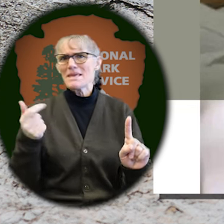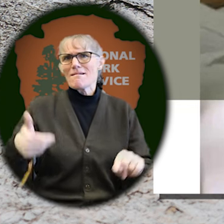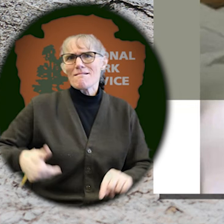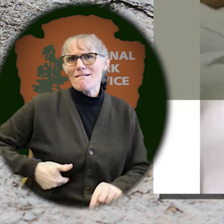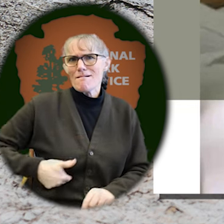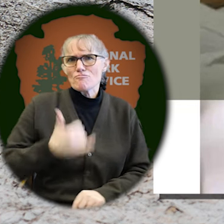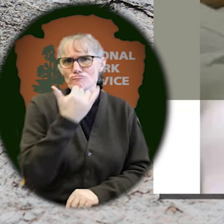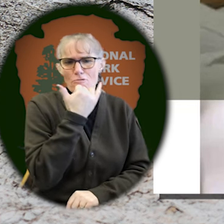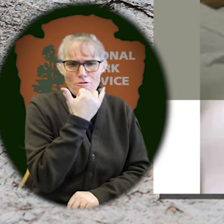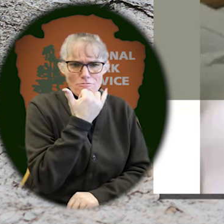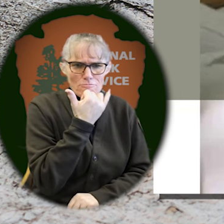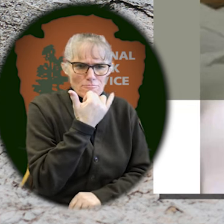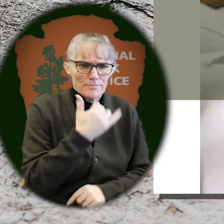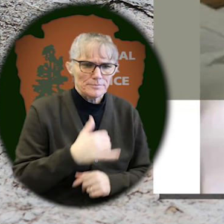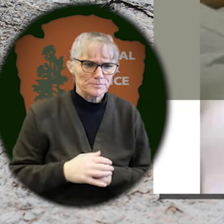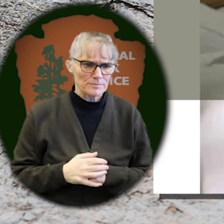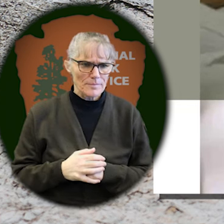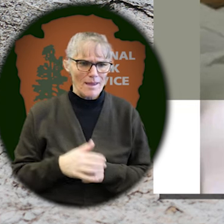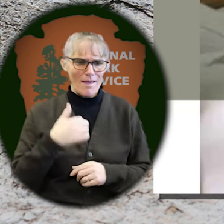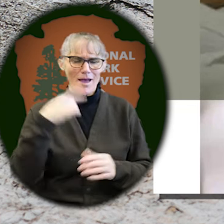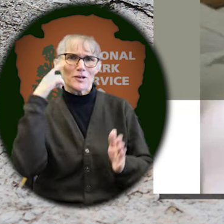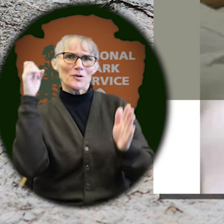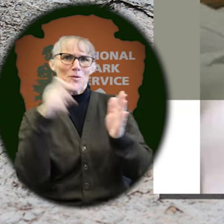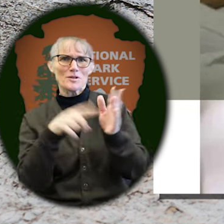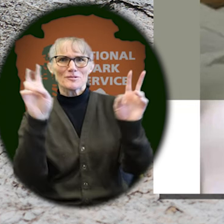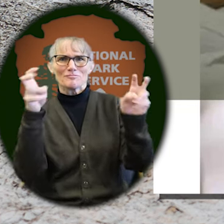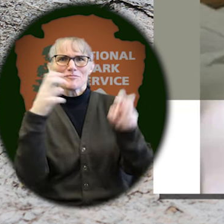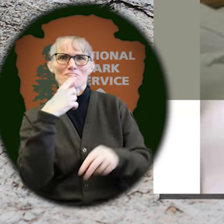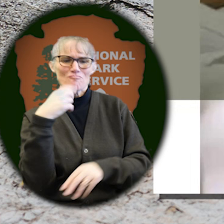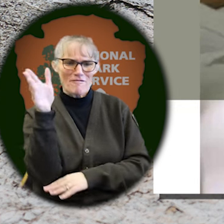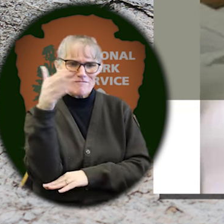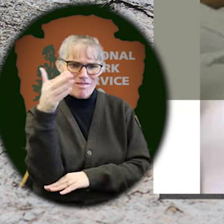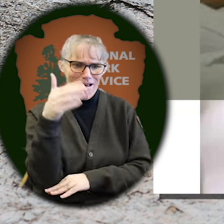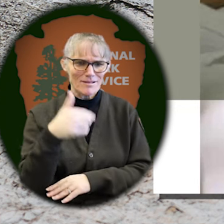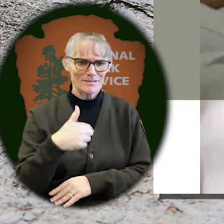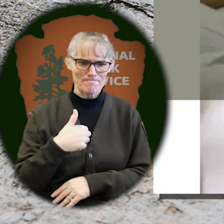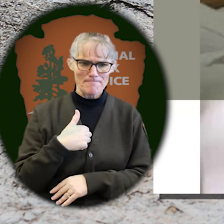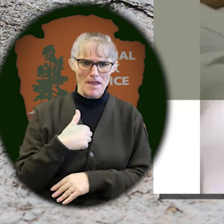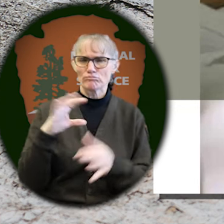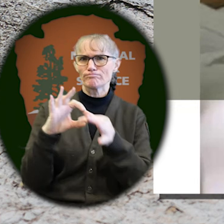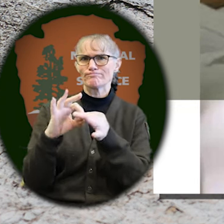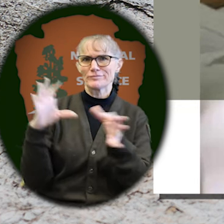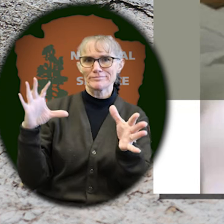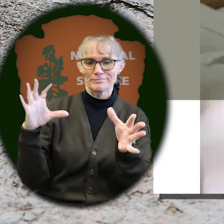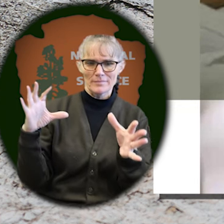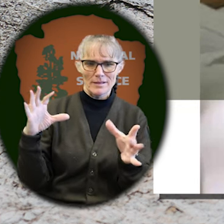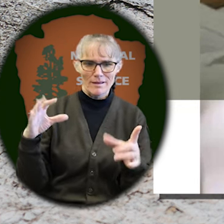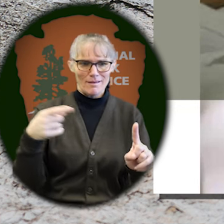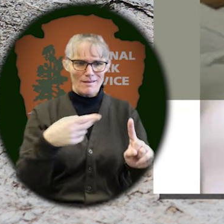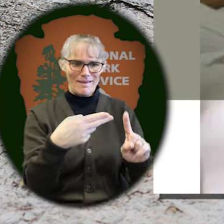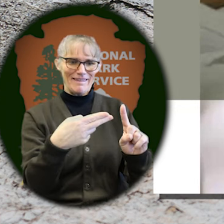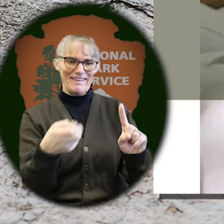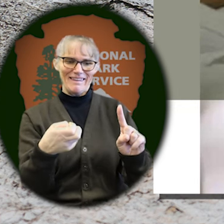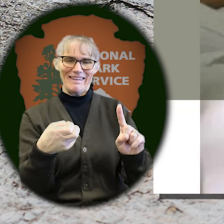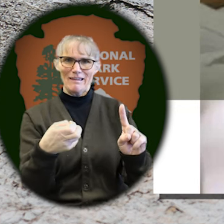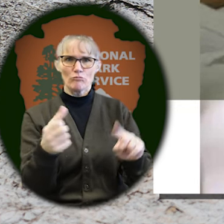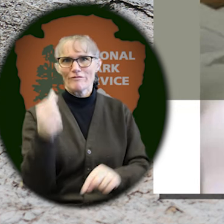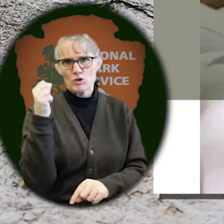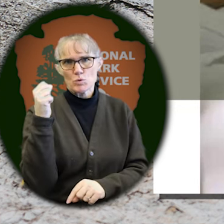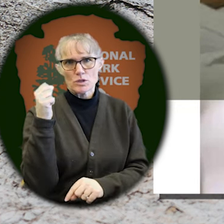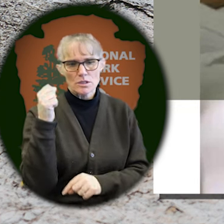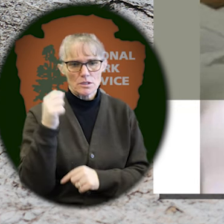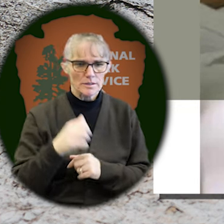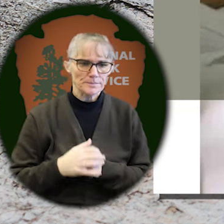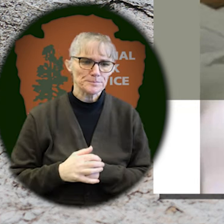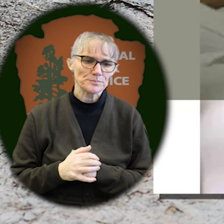we were not right for each other. I saw the red flags. And when I wanted to break things off, well, he would not take no for an answer.